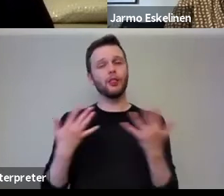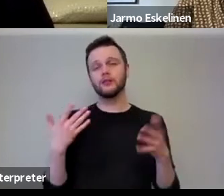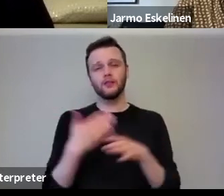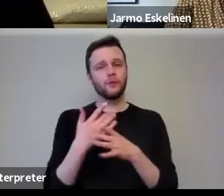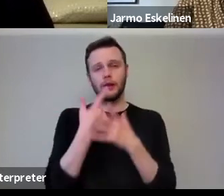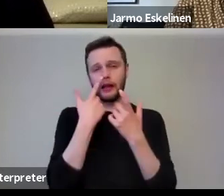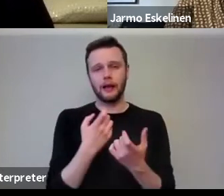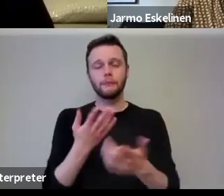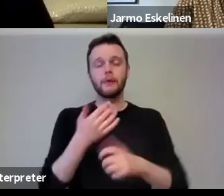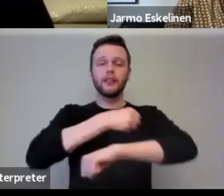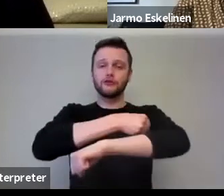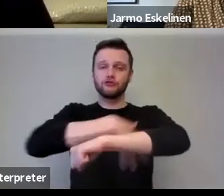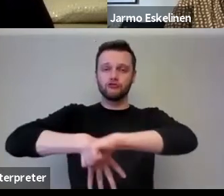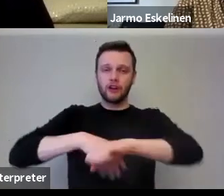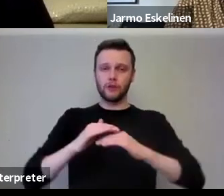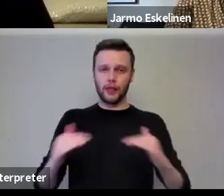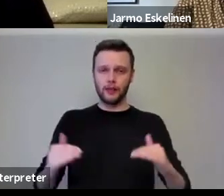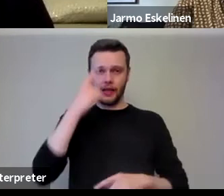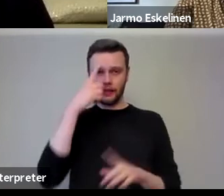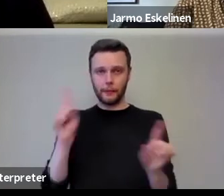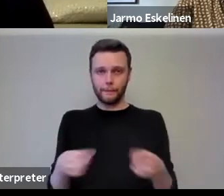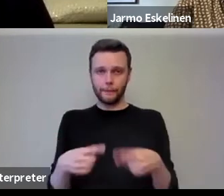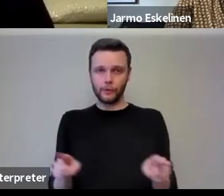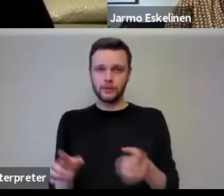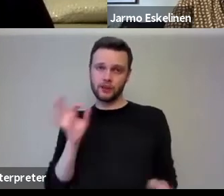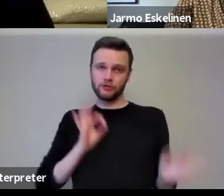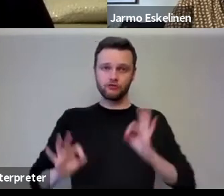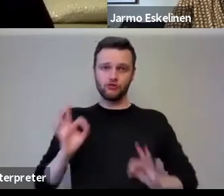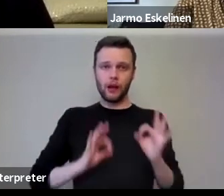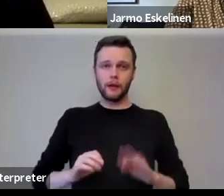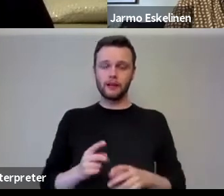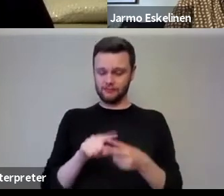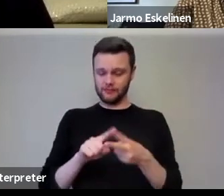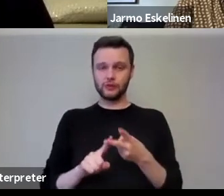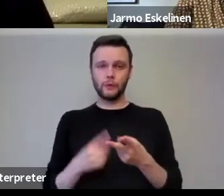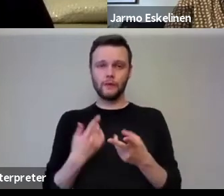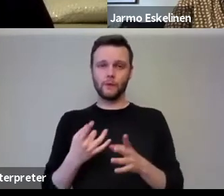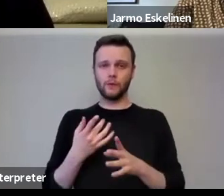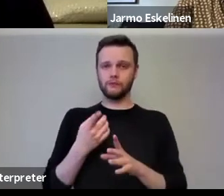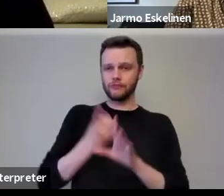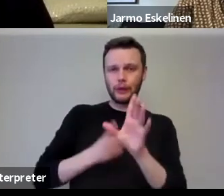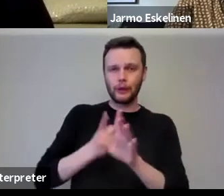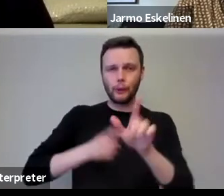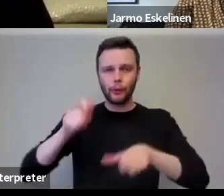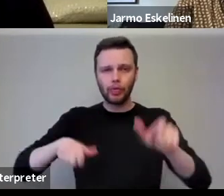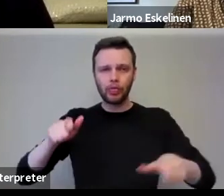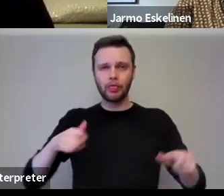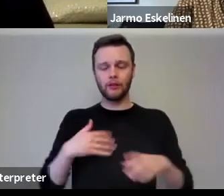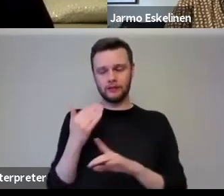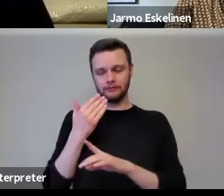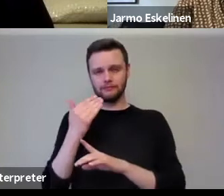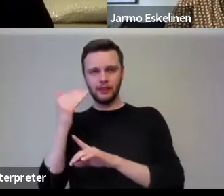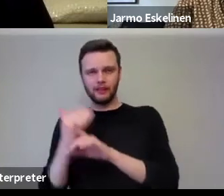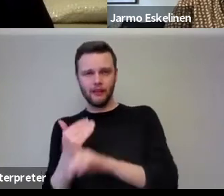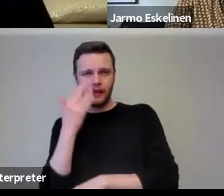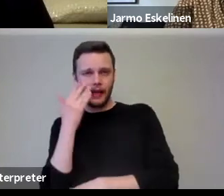grassroots level, I think music and drama are two things, um, at least for youth, uh, people of a younger age, so